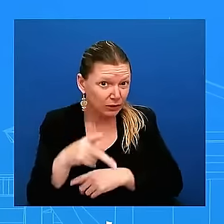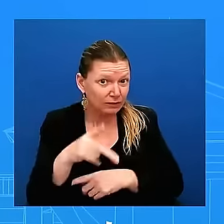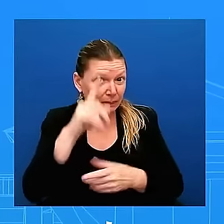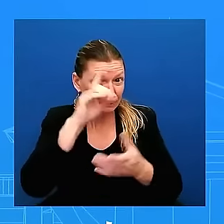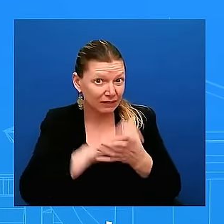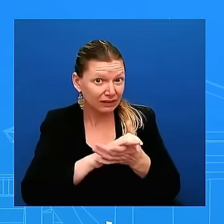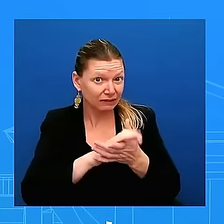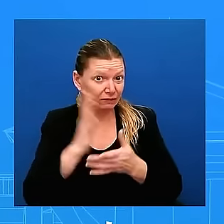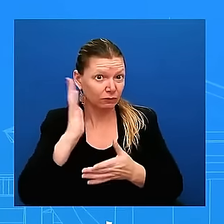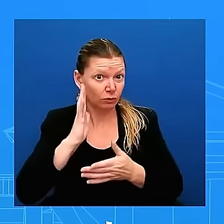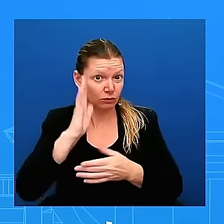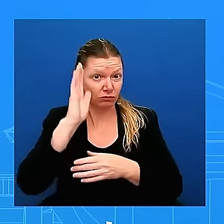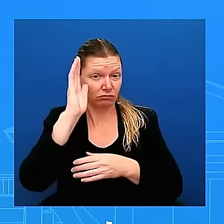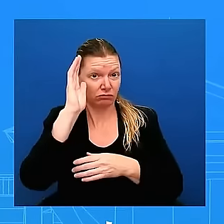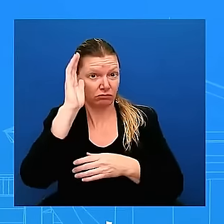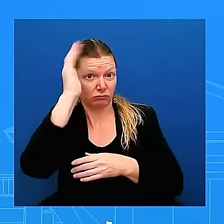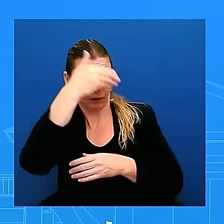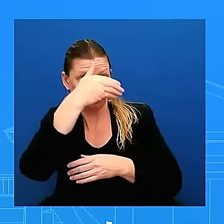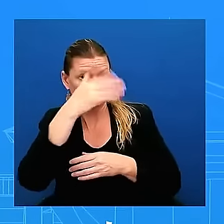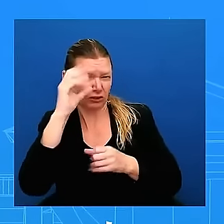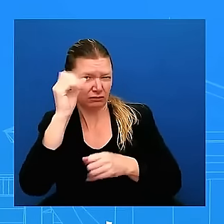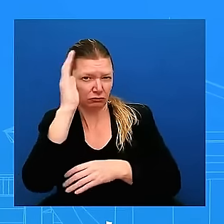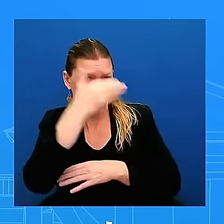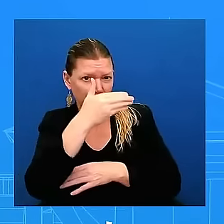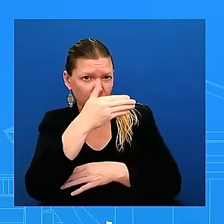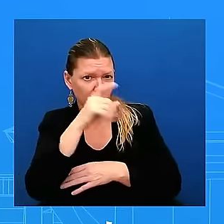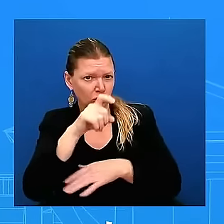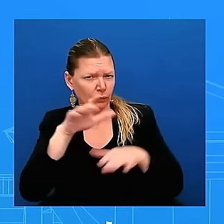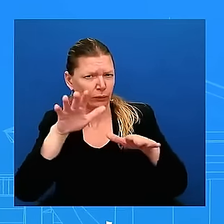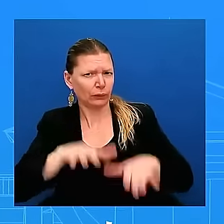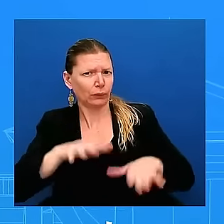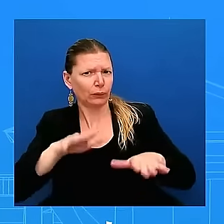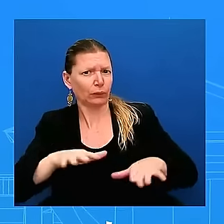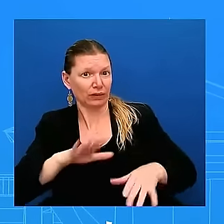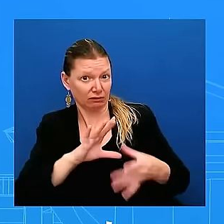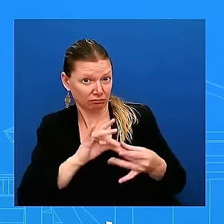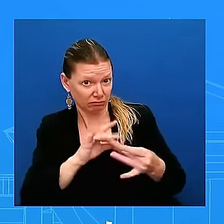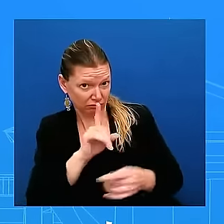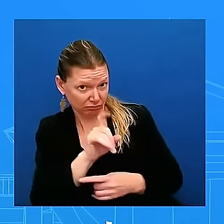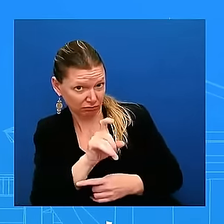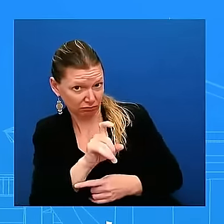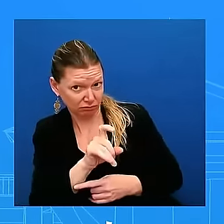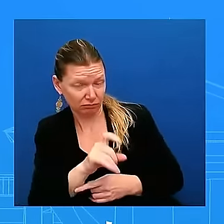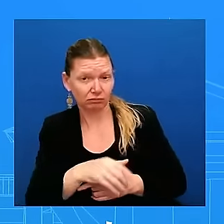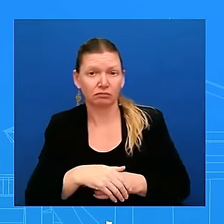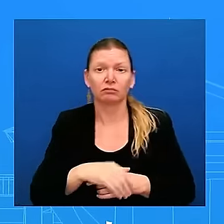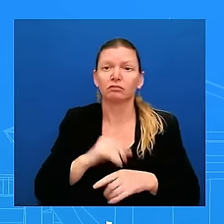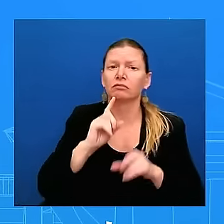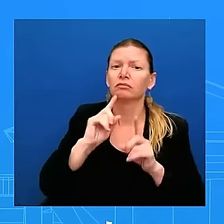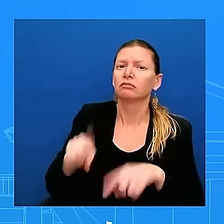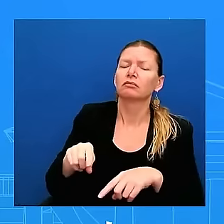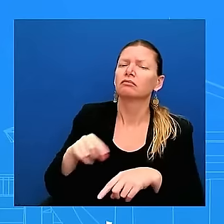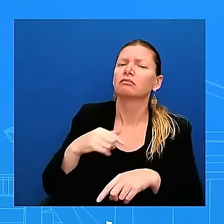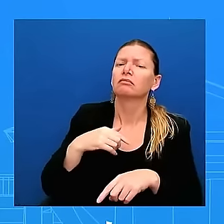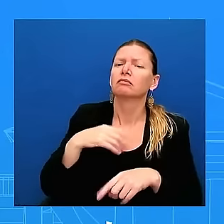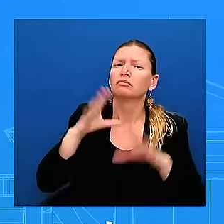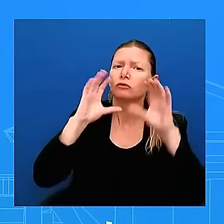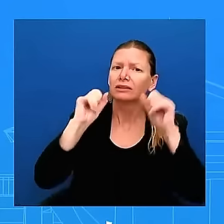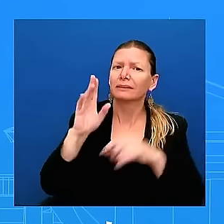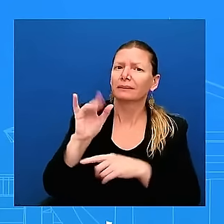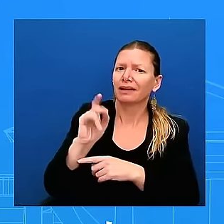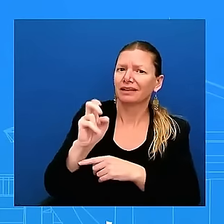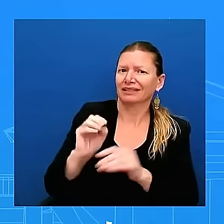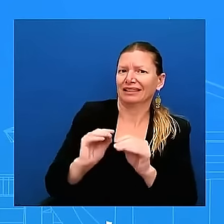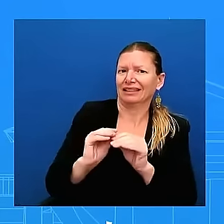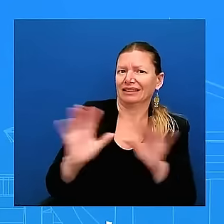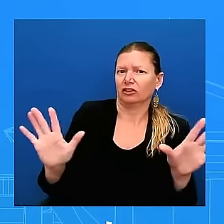say this uh President Biden has been clear eyed about the threat uh that the former President represents to our